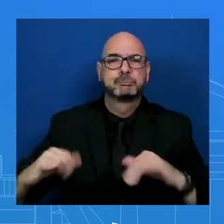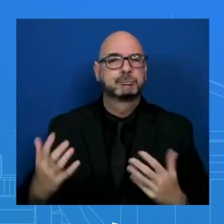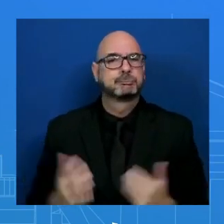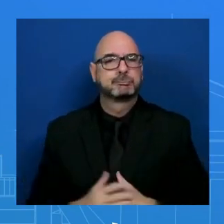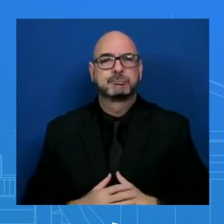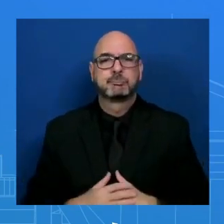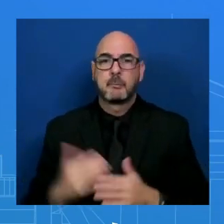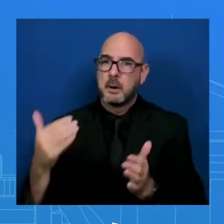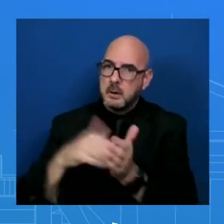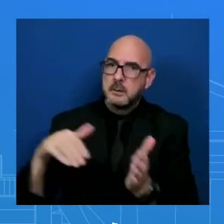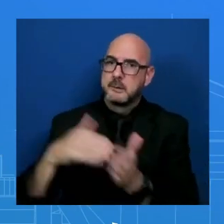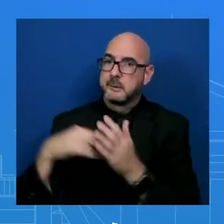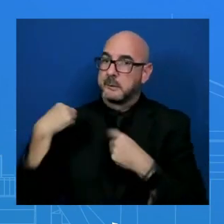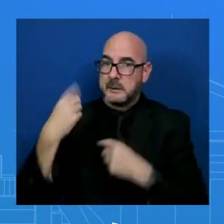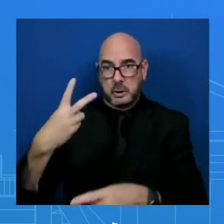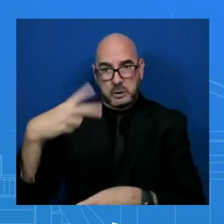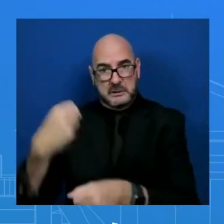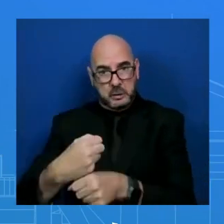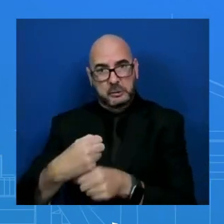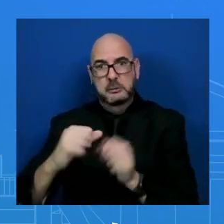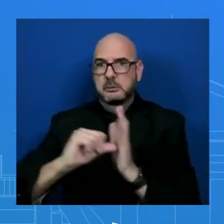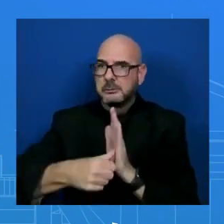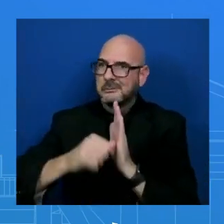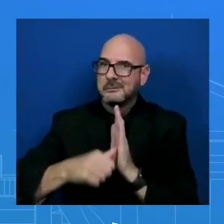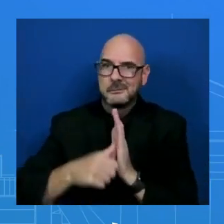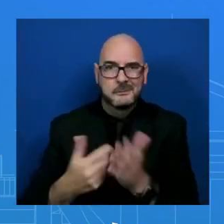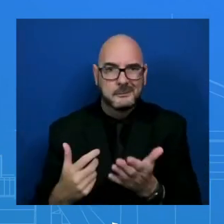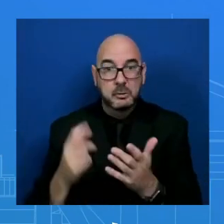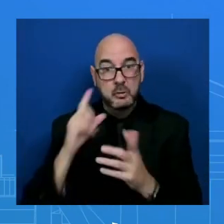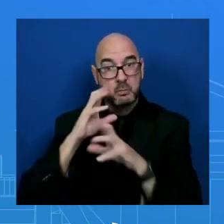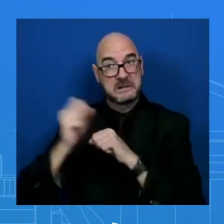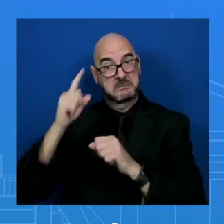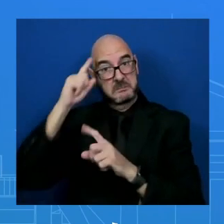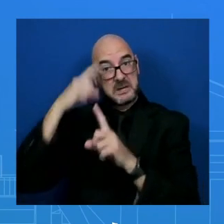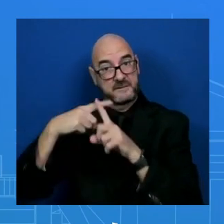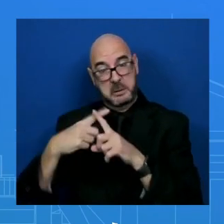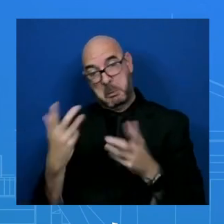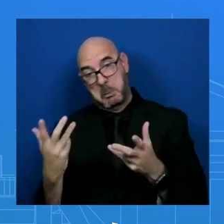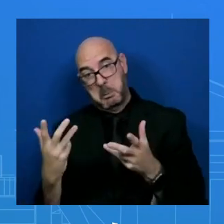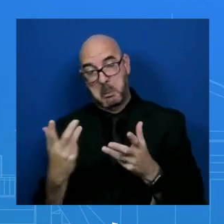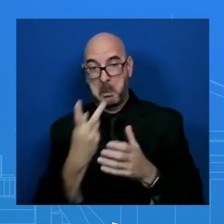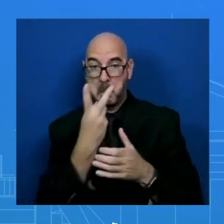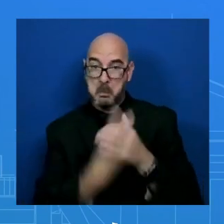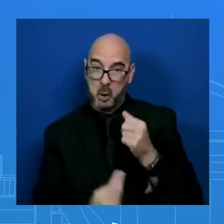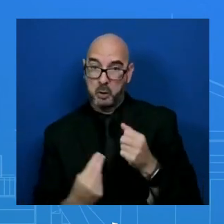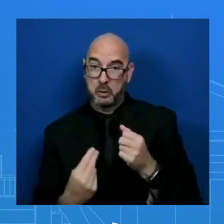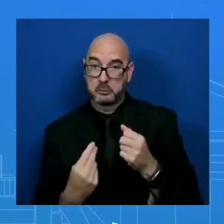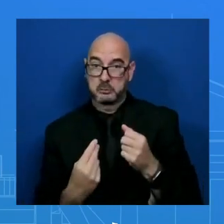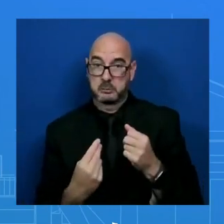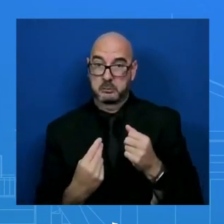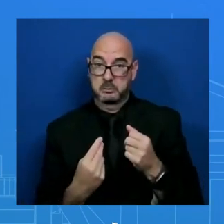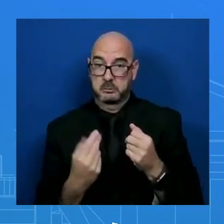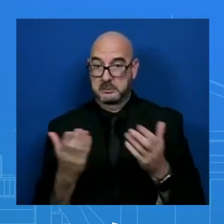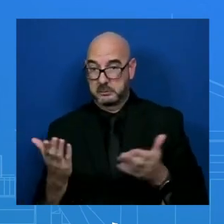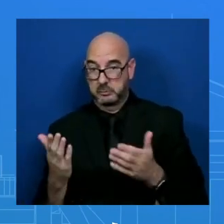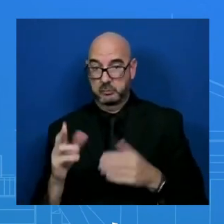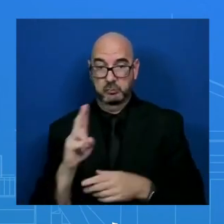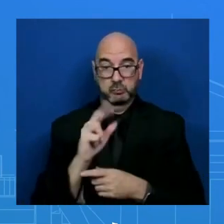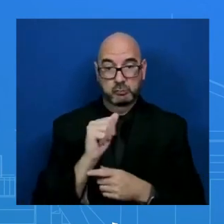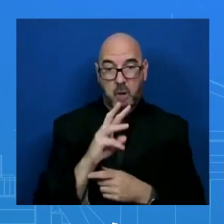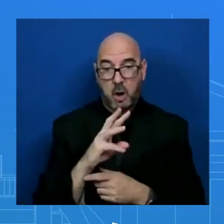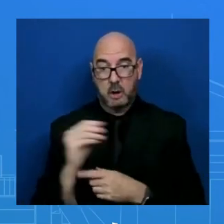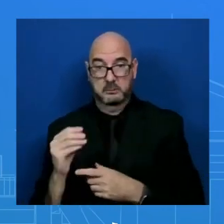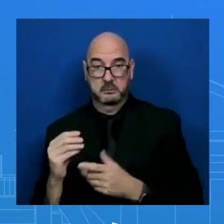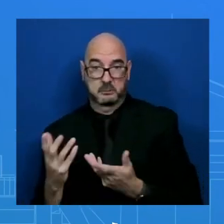years. So he's optimistic that both sides are going to come to the table and come to an agreement, as we've seen with other